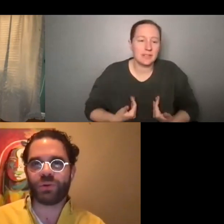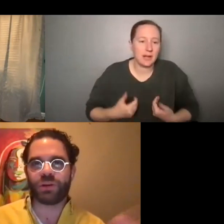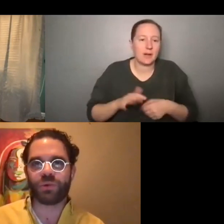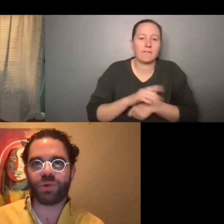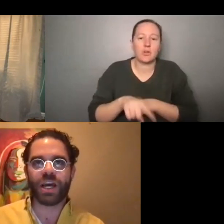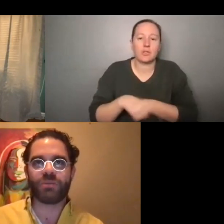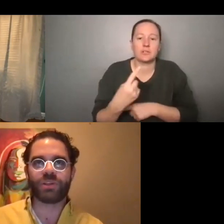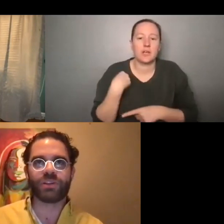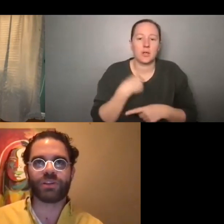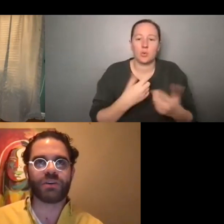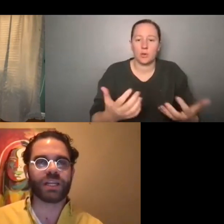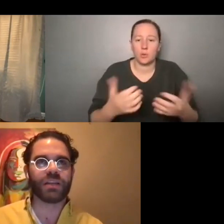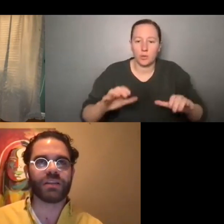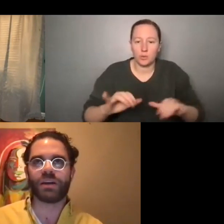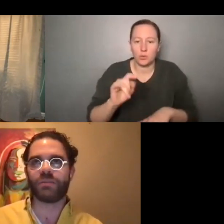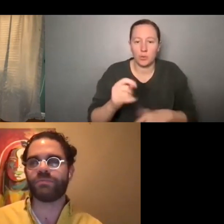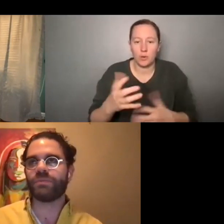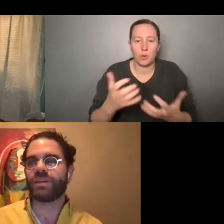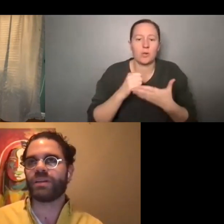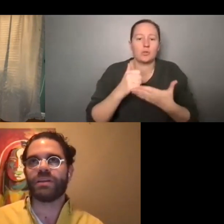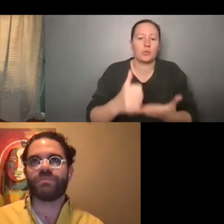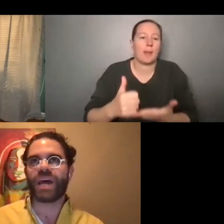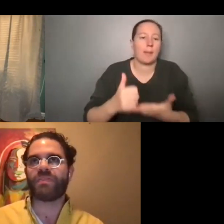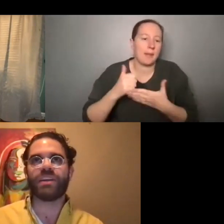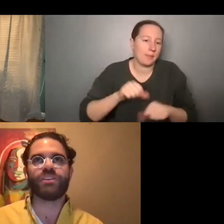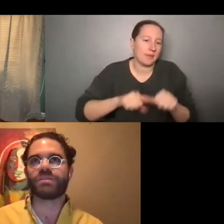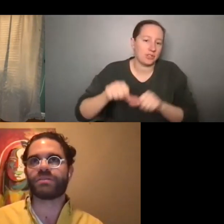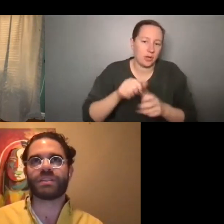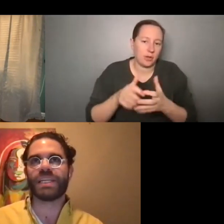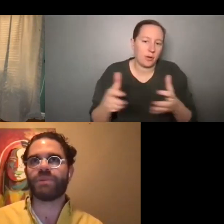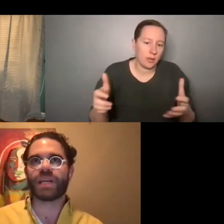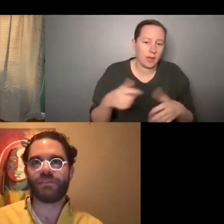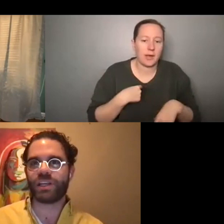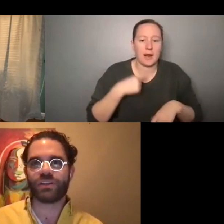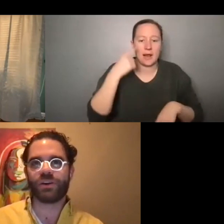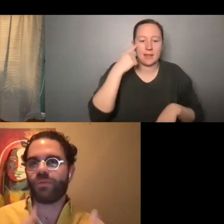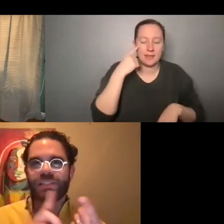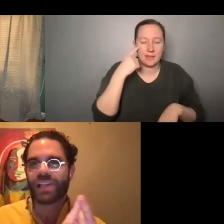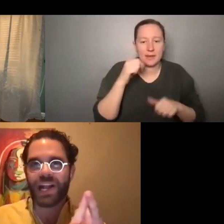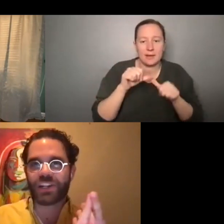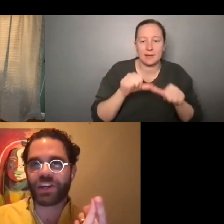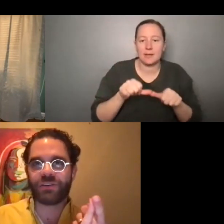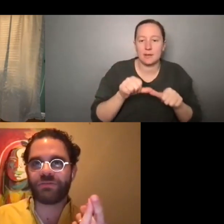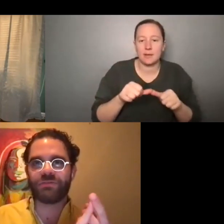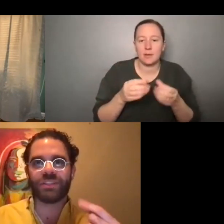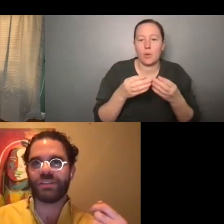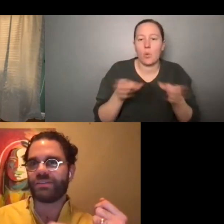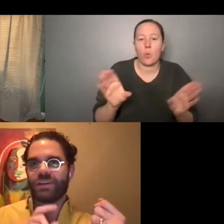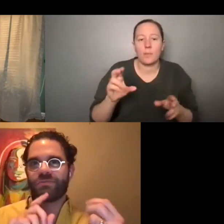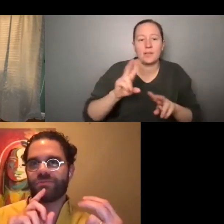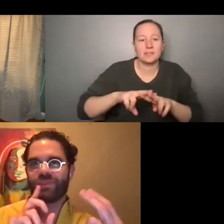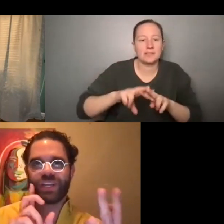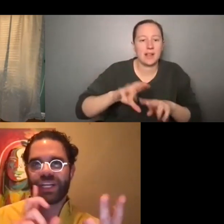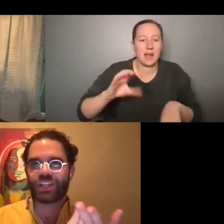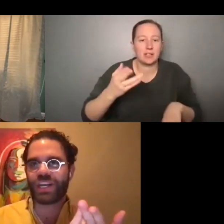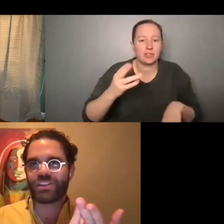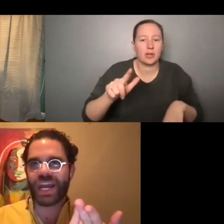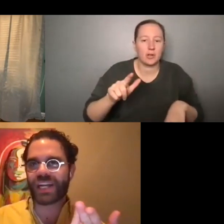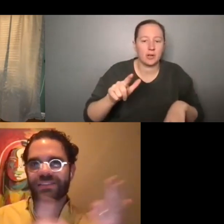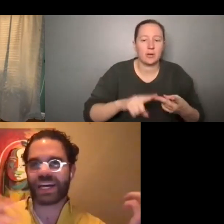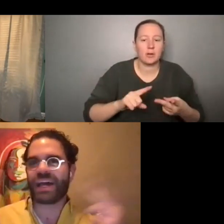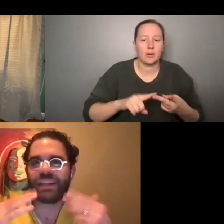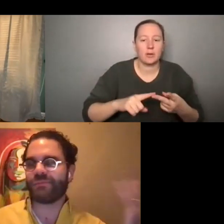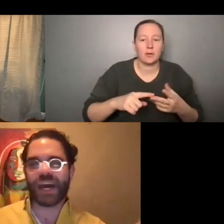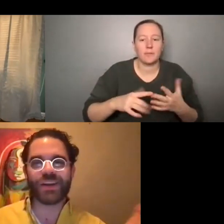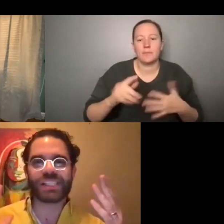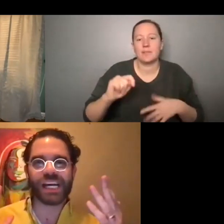We want to do it. We want to help each other out. And, um, I think you just keep the conversation, open a Slack channel, you know, exchange